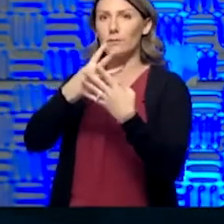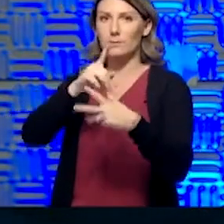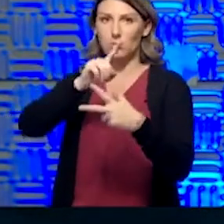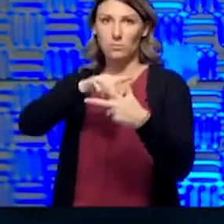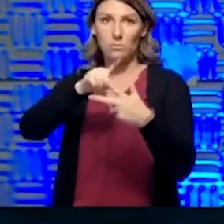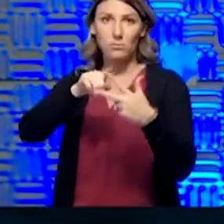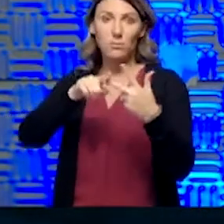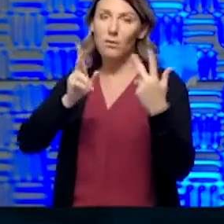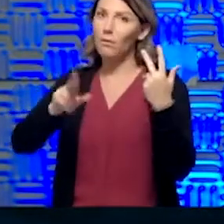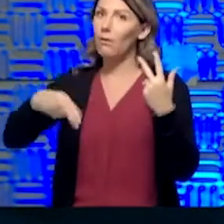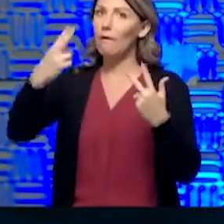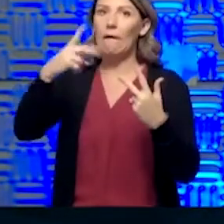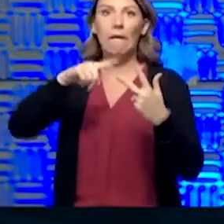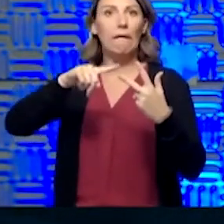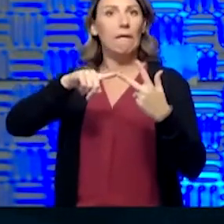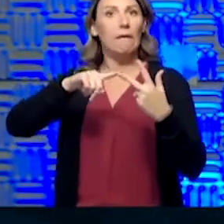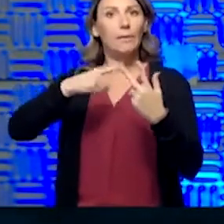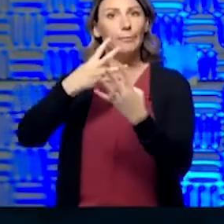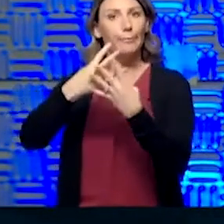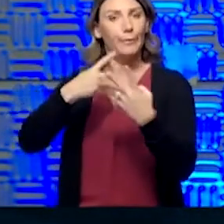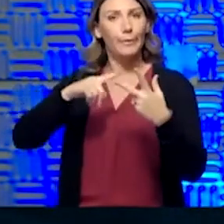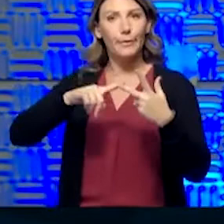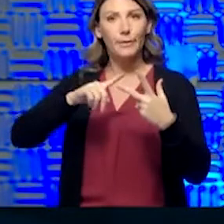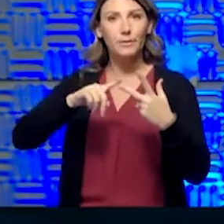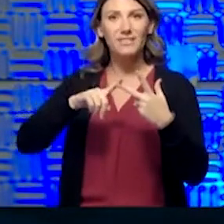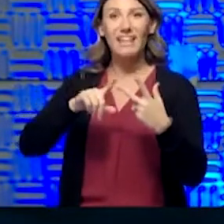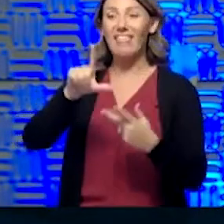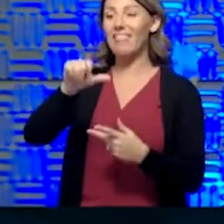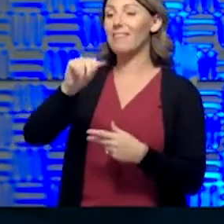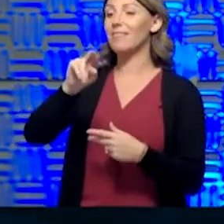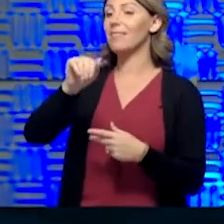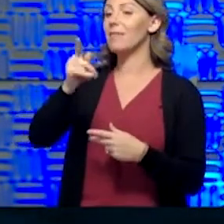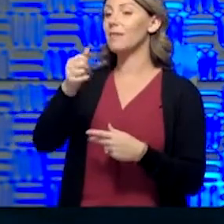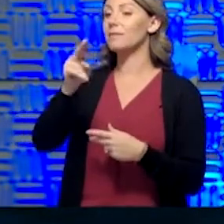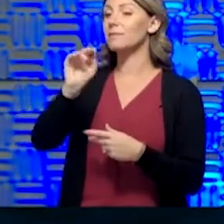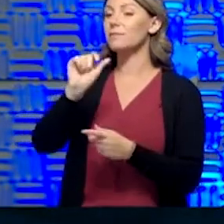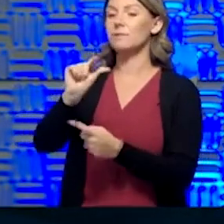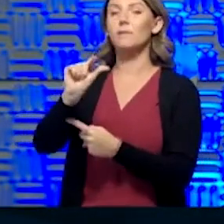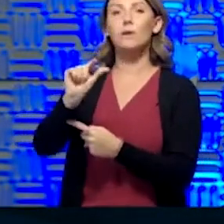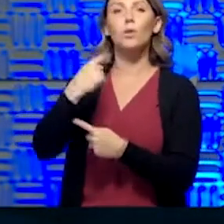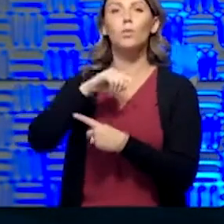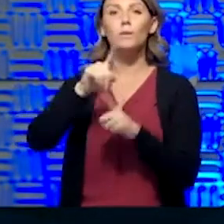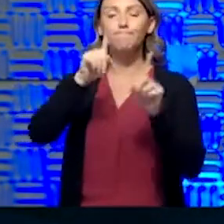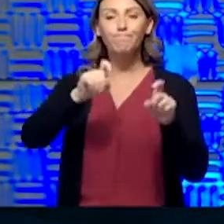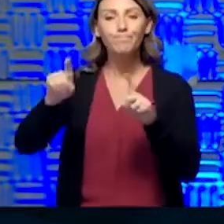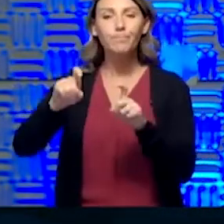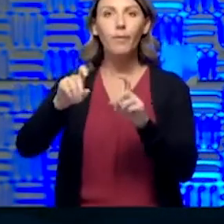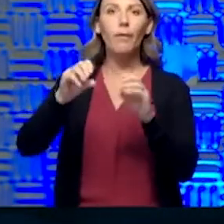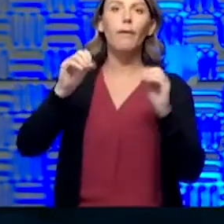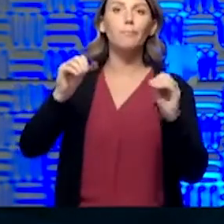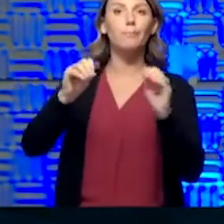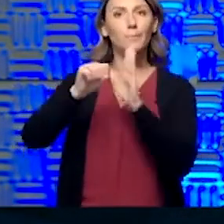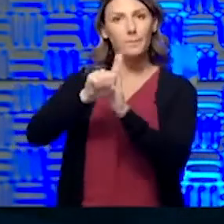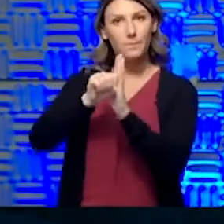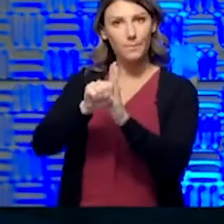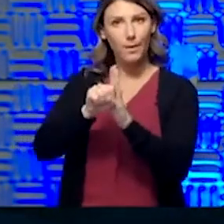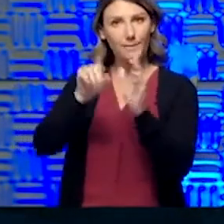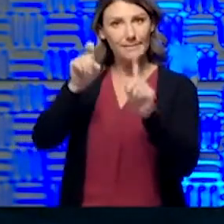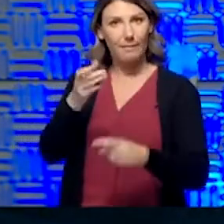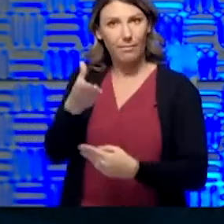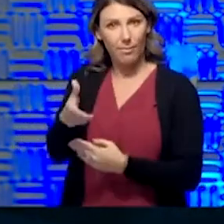incidence in the prisons, particularly in Lansing, we are doing asymptomatic testing there and